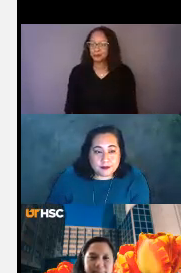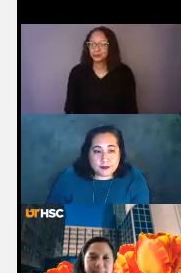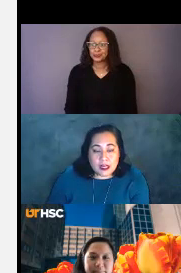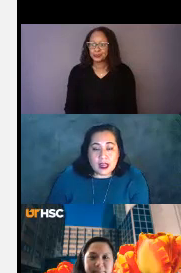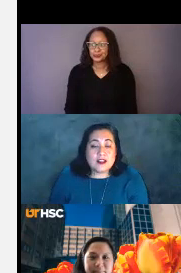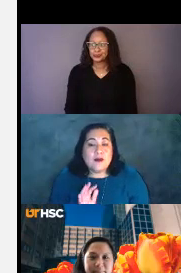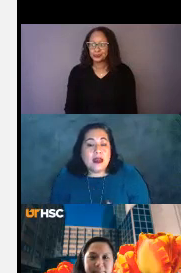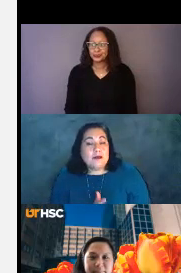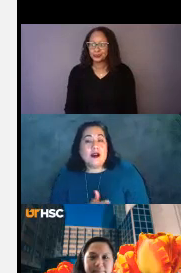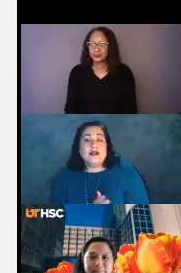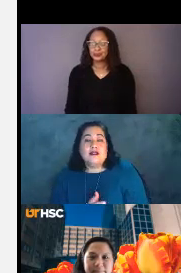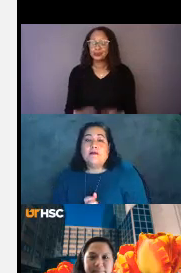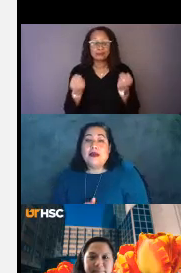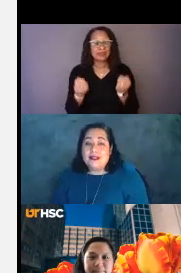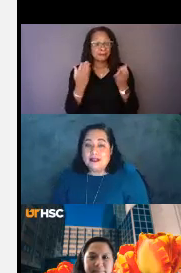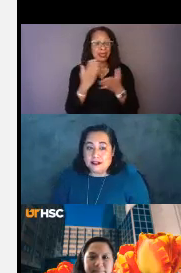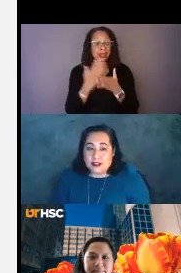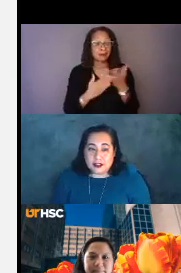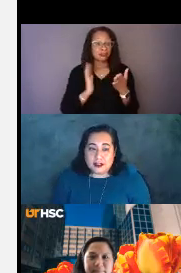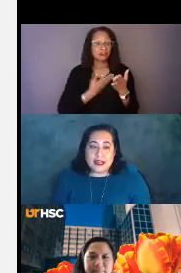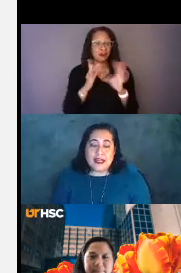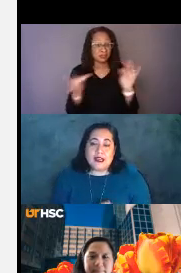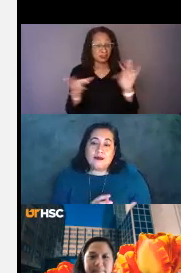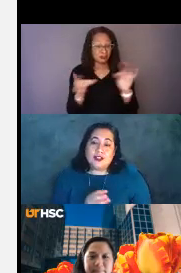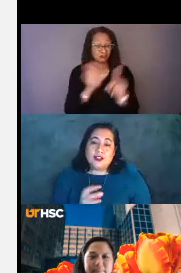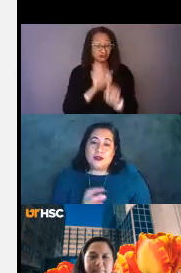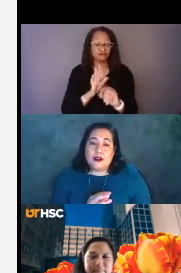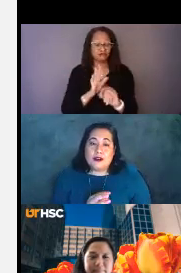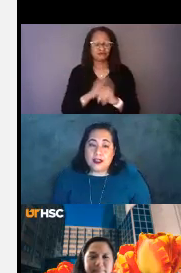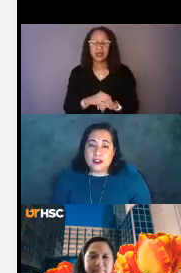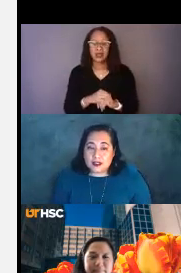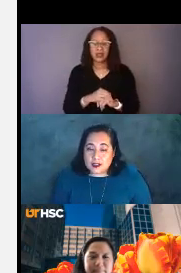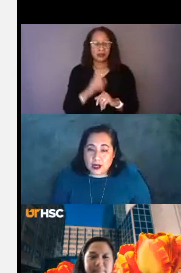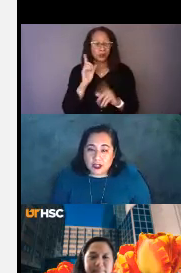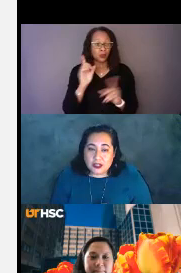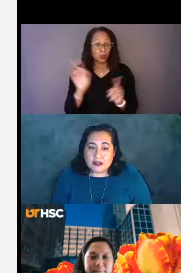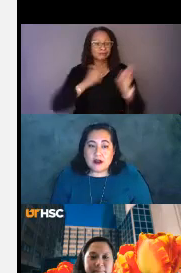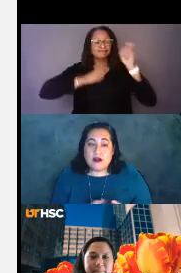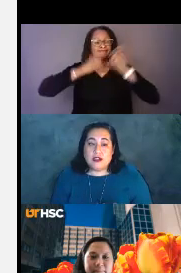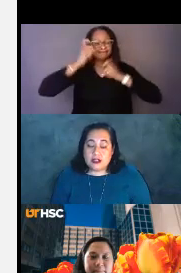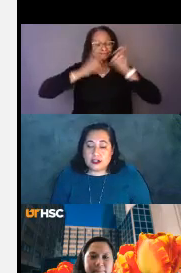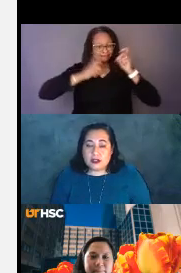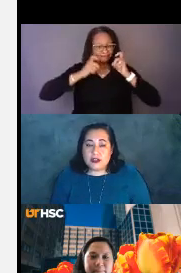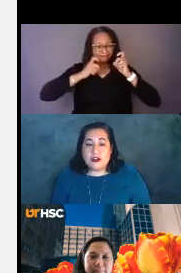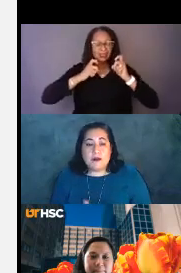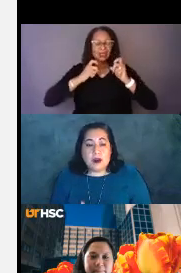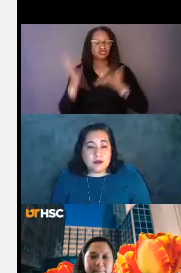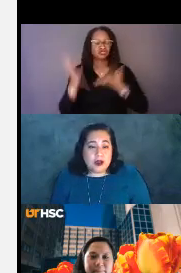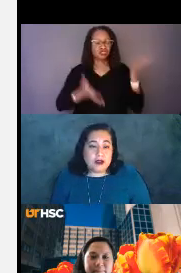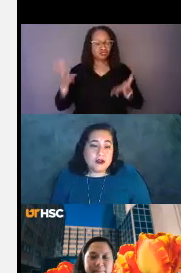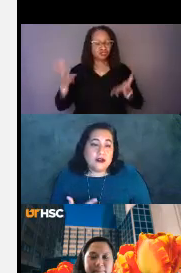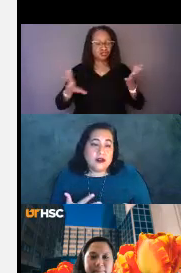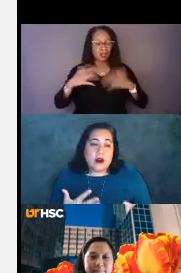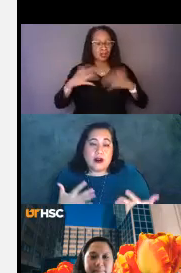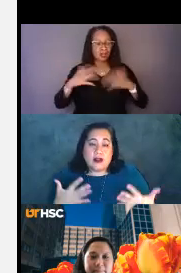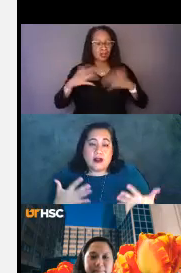So many parts of our message comes through in our facial expressions, our gestures, our body